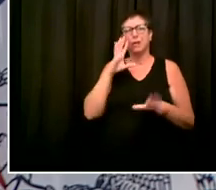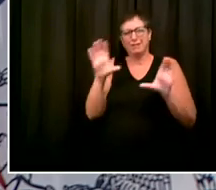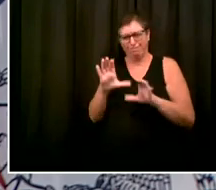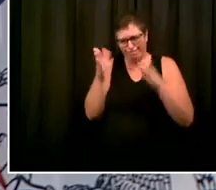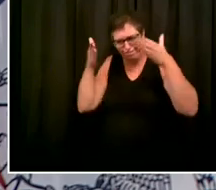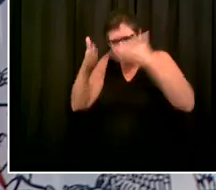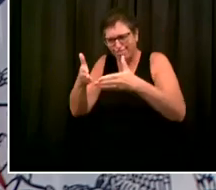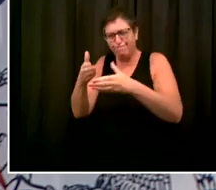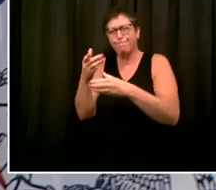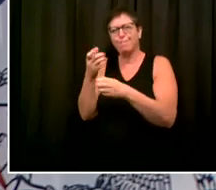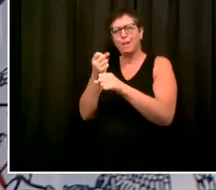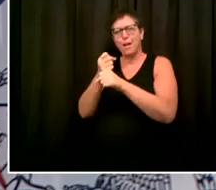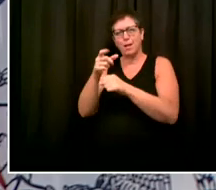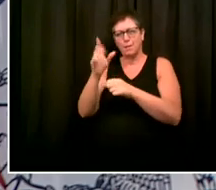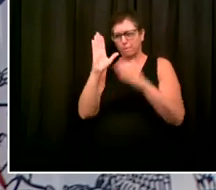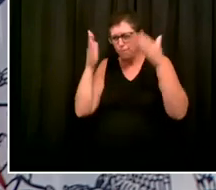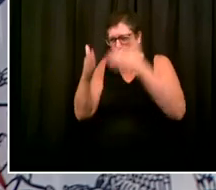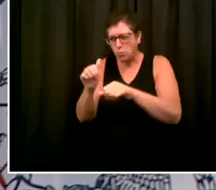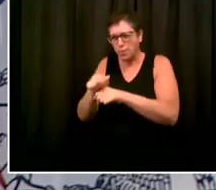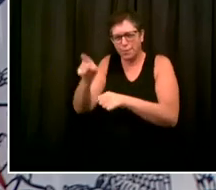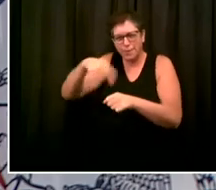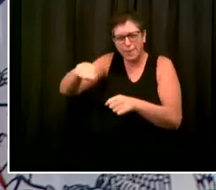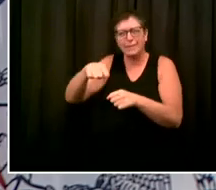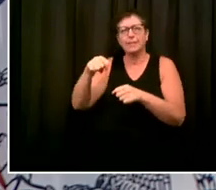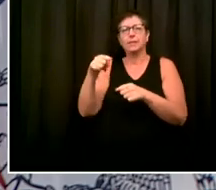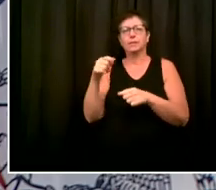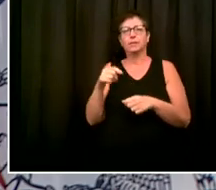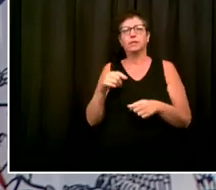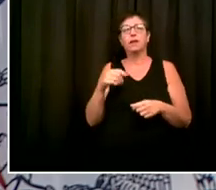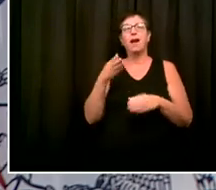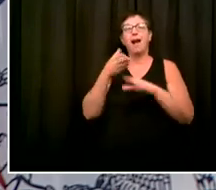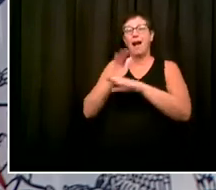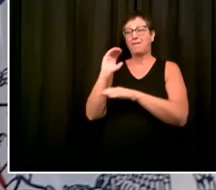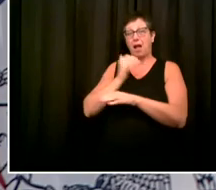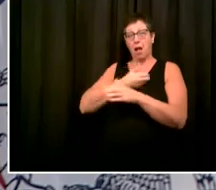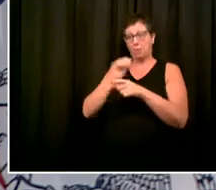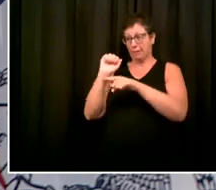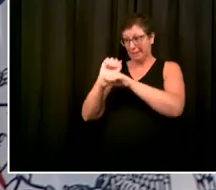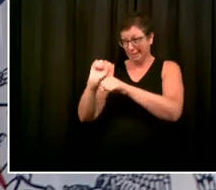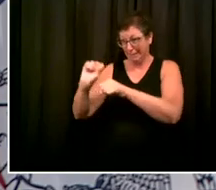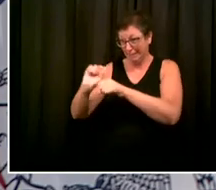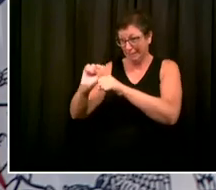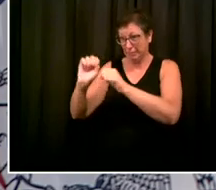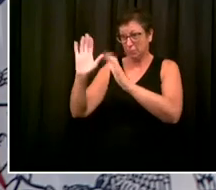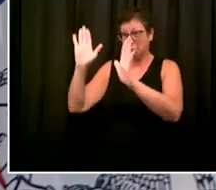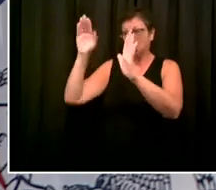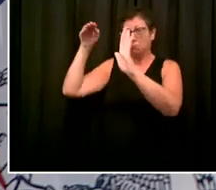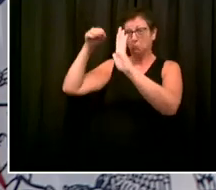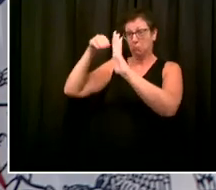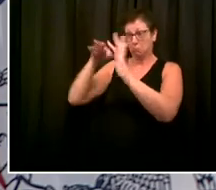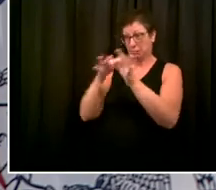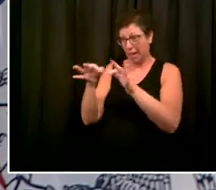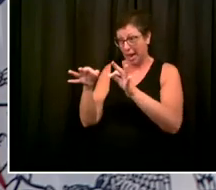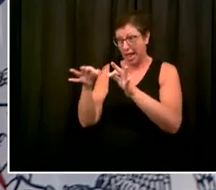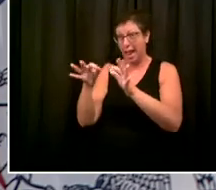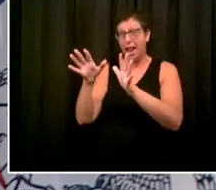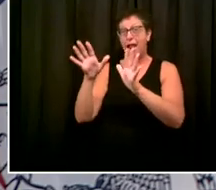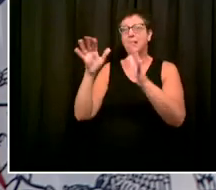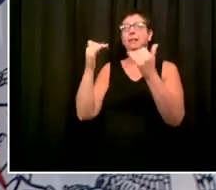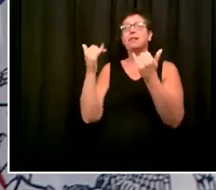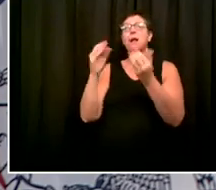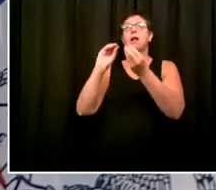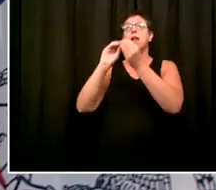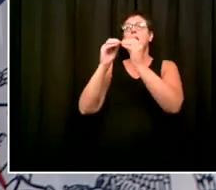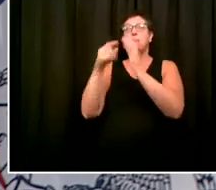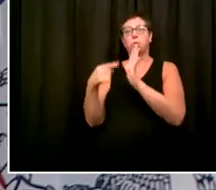percent. So again, we see results that give us some comfort, but more work is being done. There have been a number of